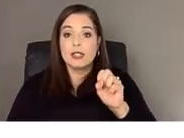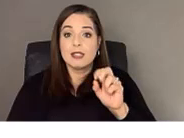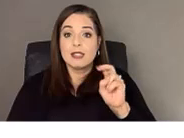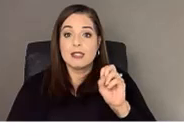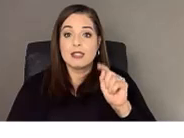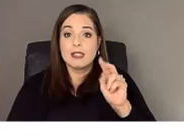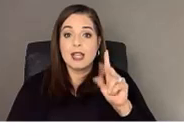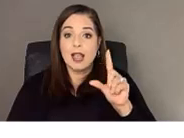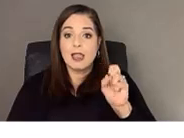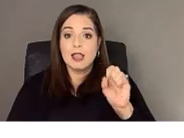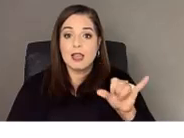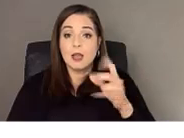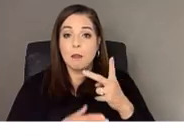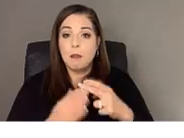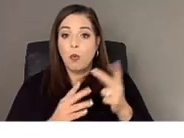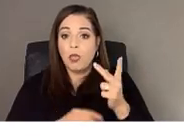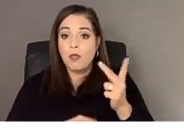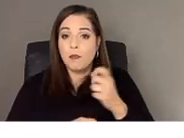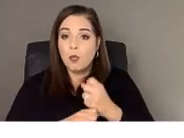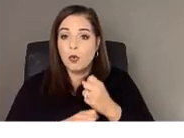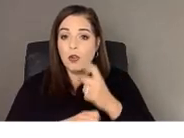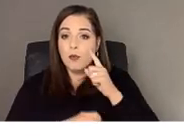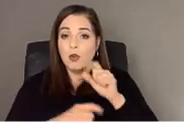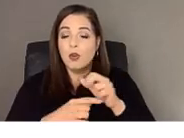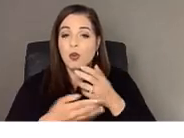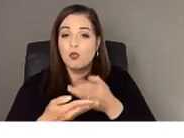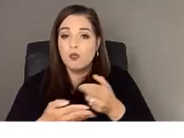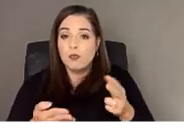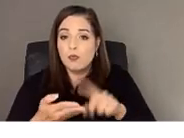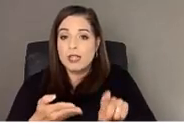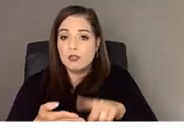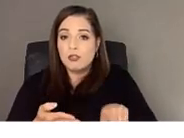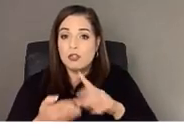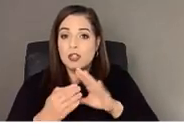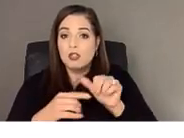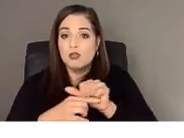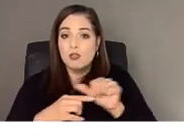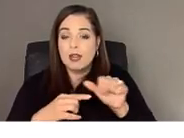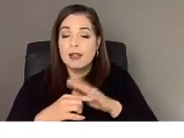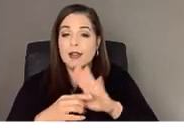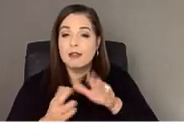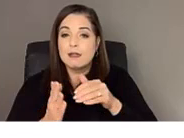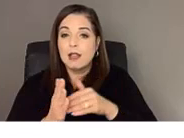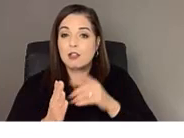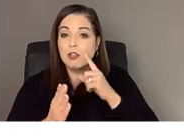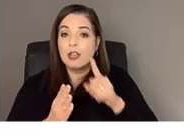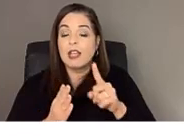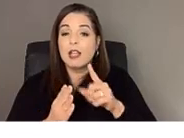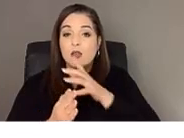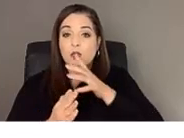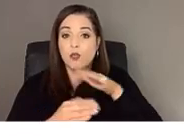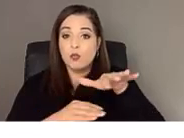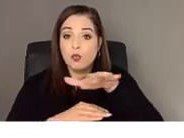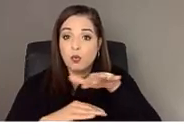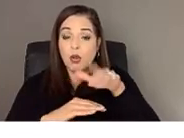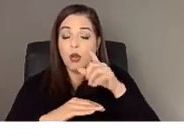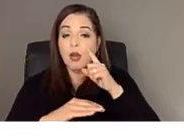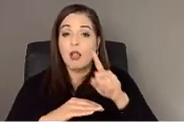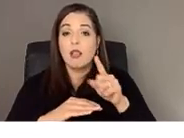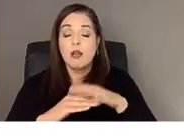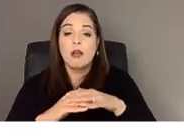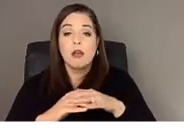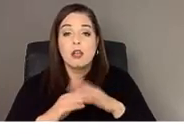for, uh, the research and training center on disability in rural communities or RTC rural.